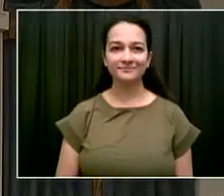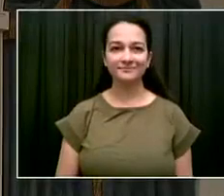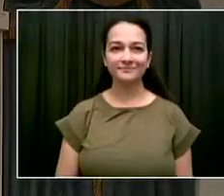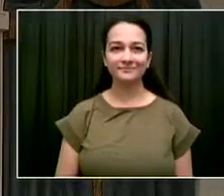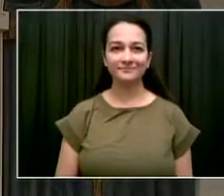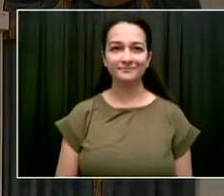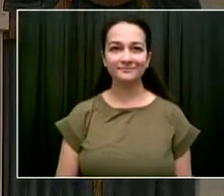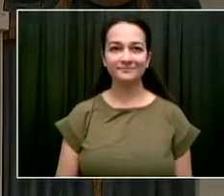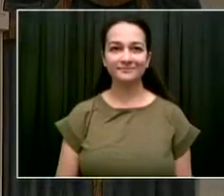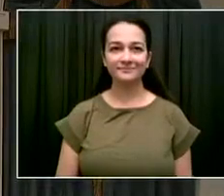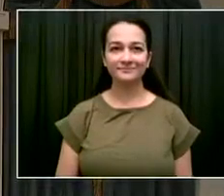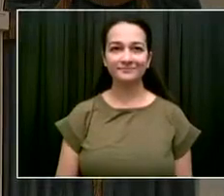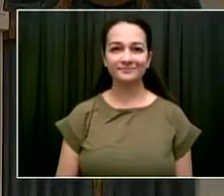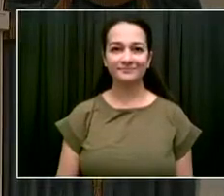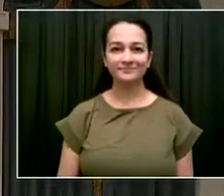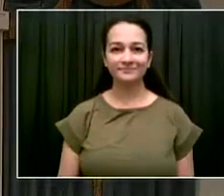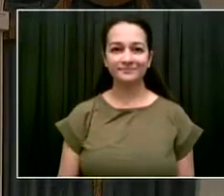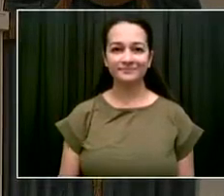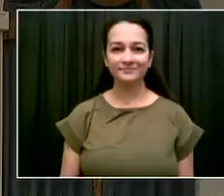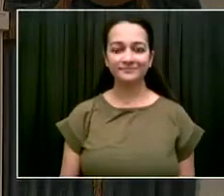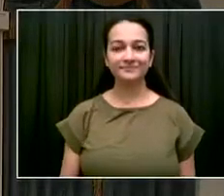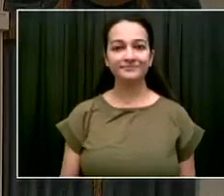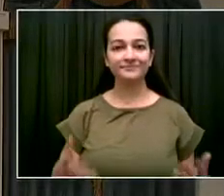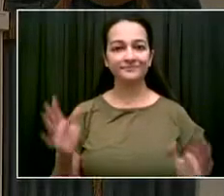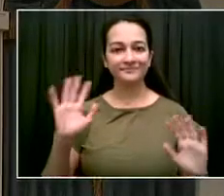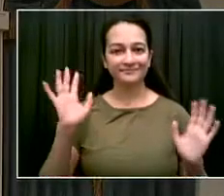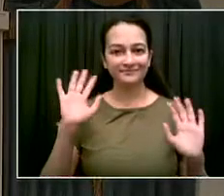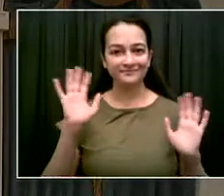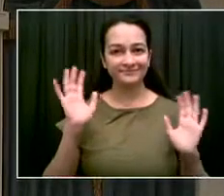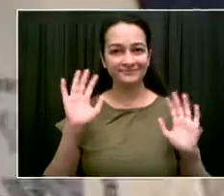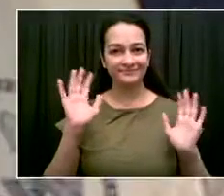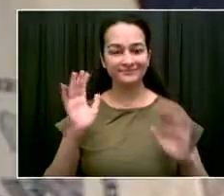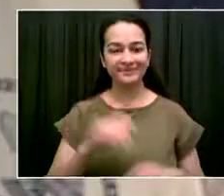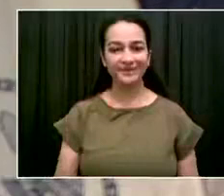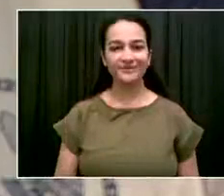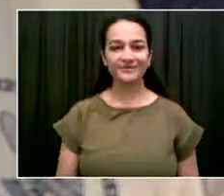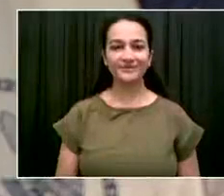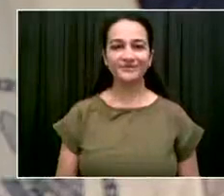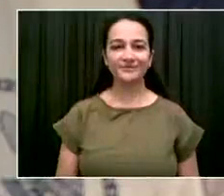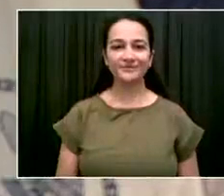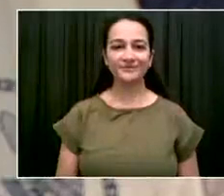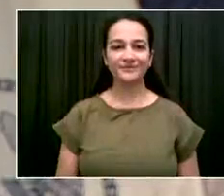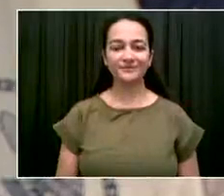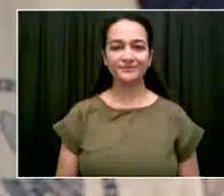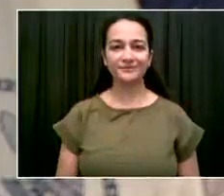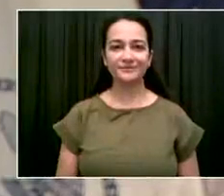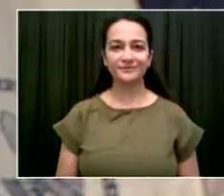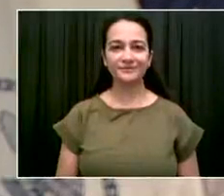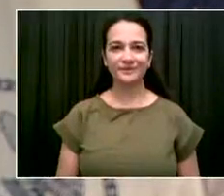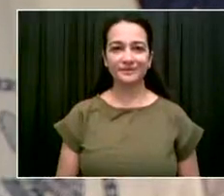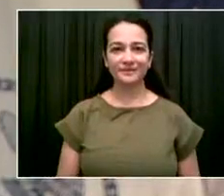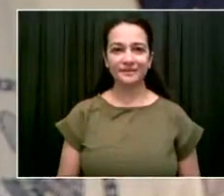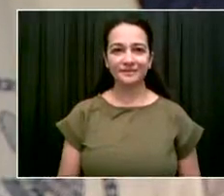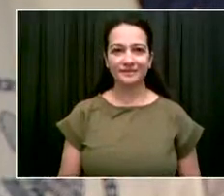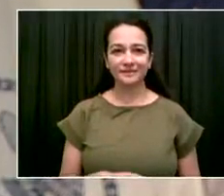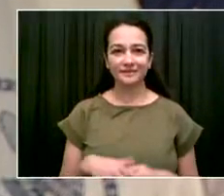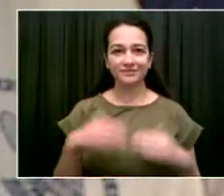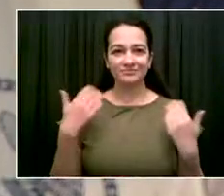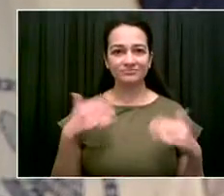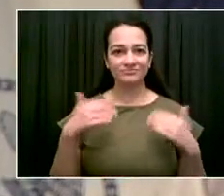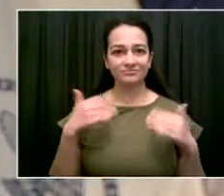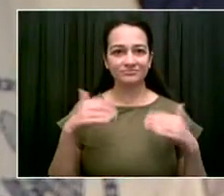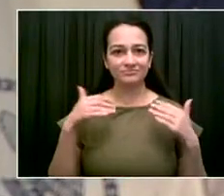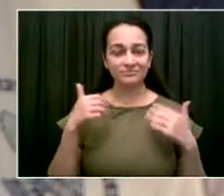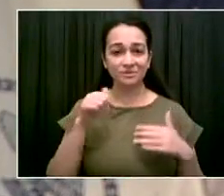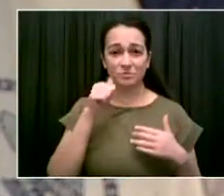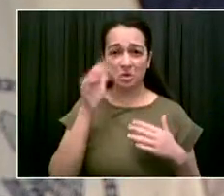Today, thank God, it's going well. Tomorrow is the big issue. So we're going to be focusing on that right now from what we're hearing.